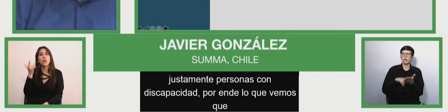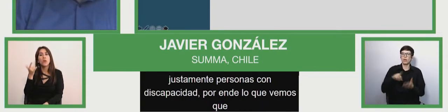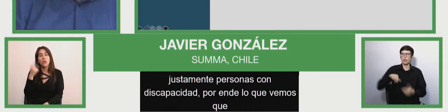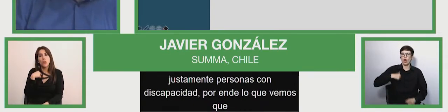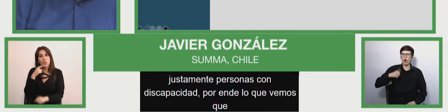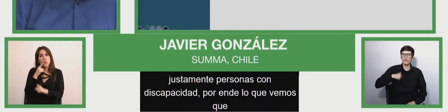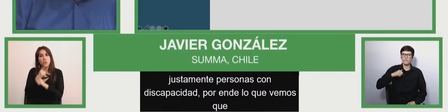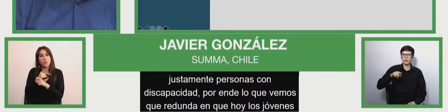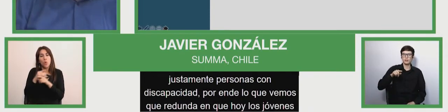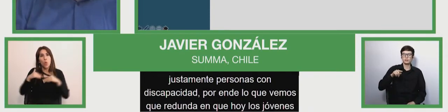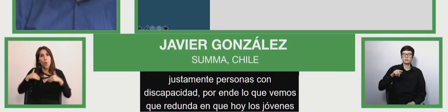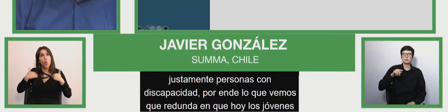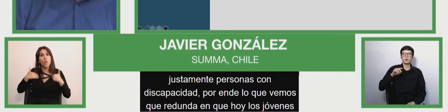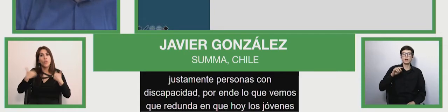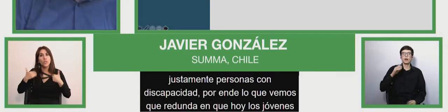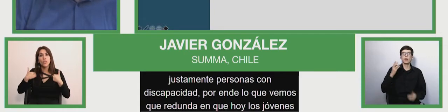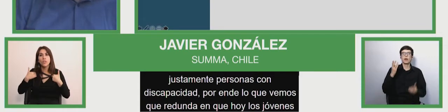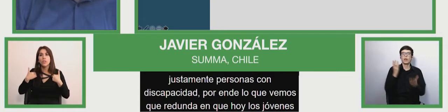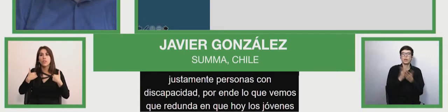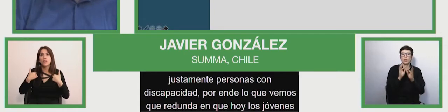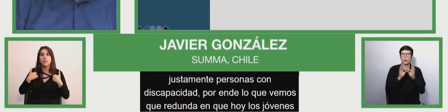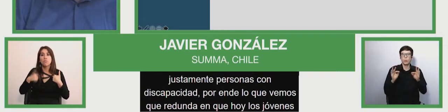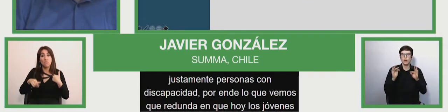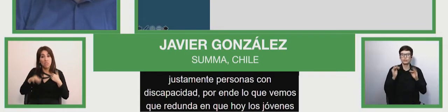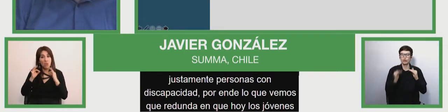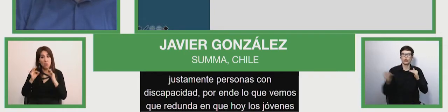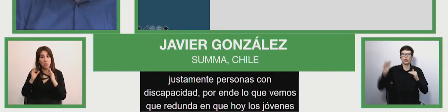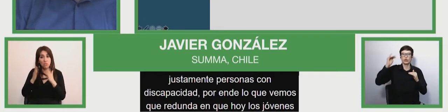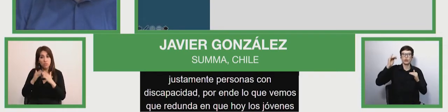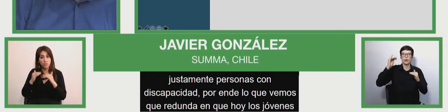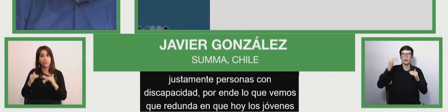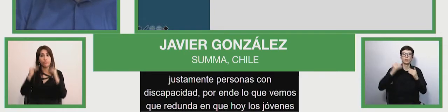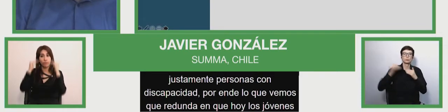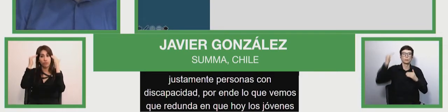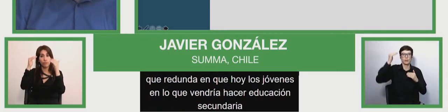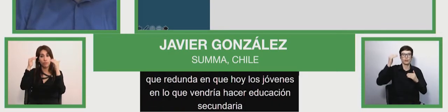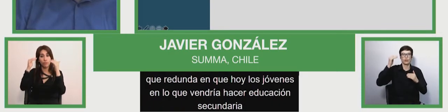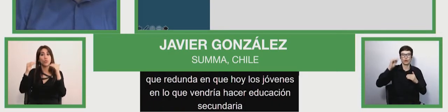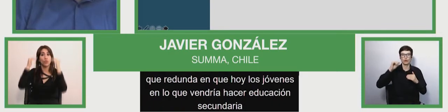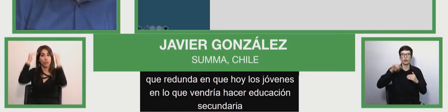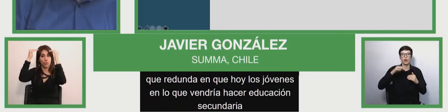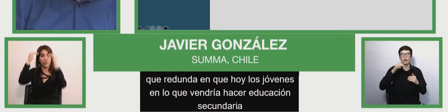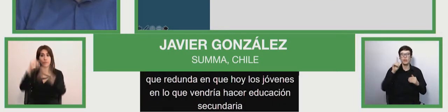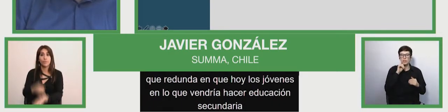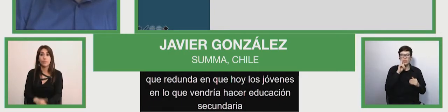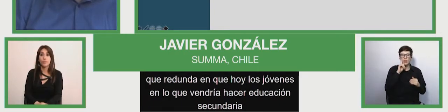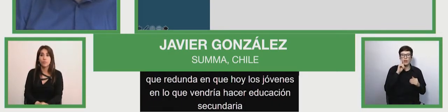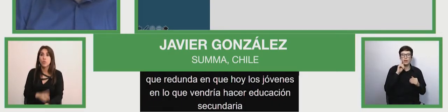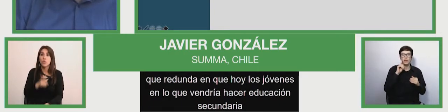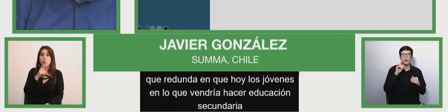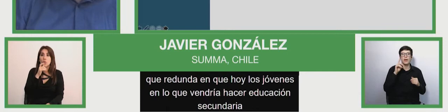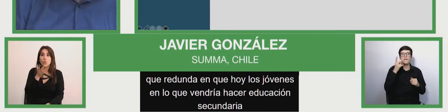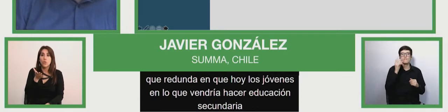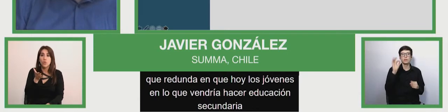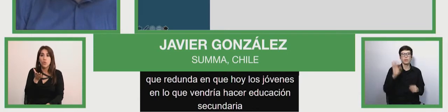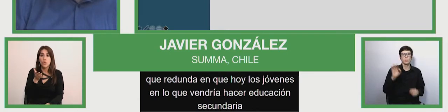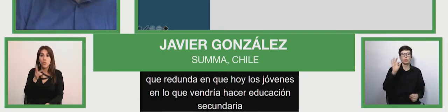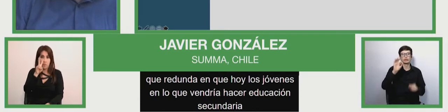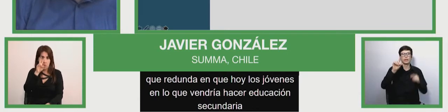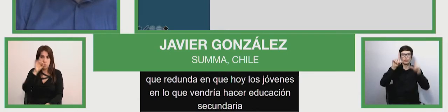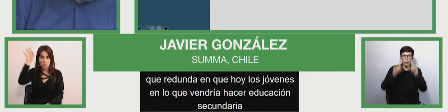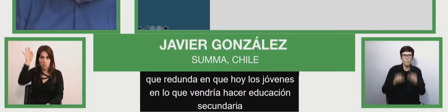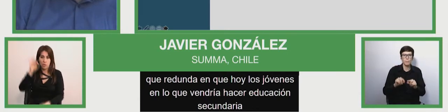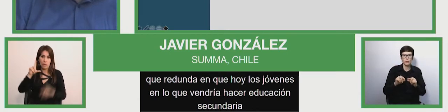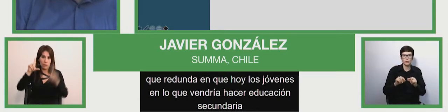have 10% less probabilities of going to school than perhaps people who don't have this capacity.